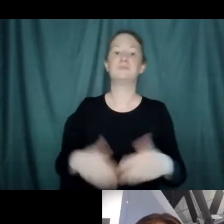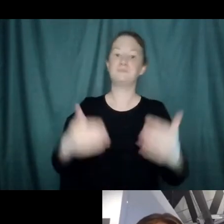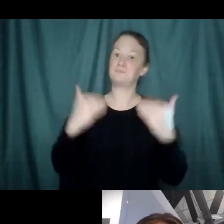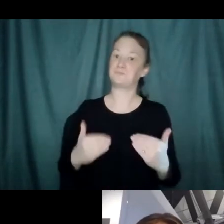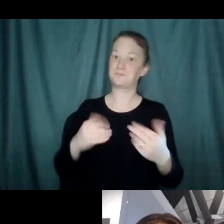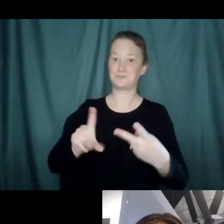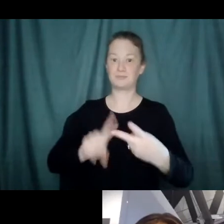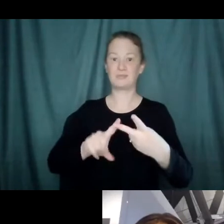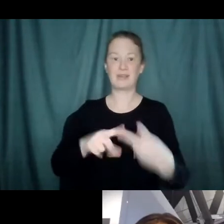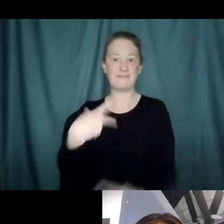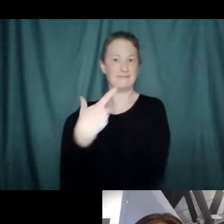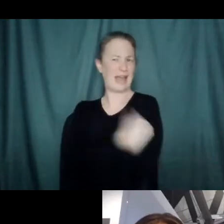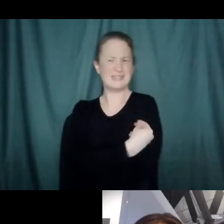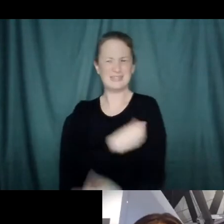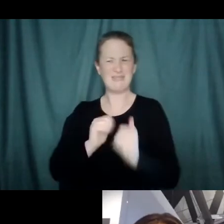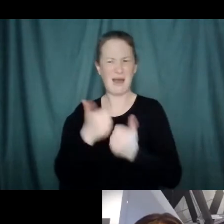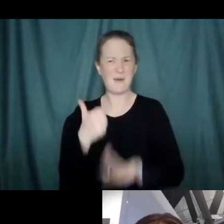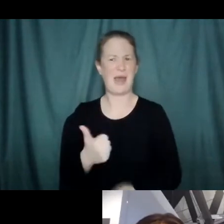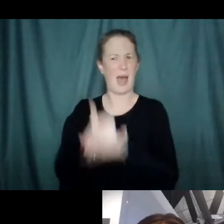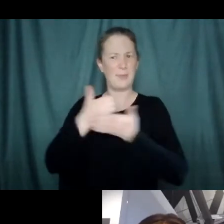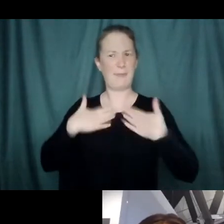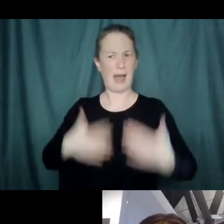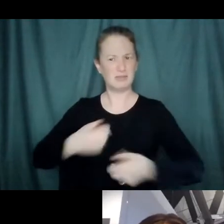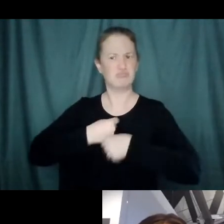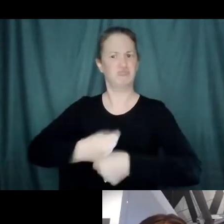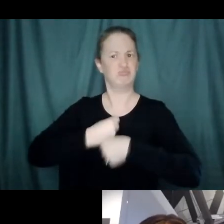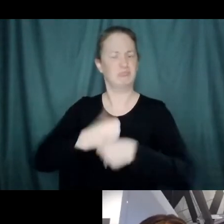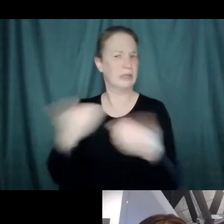help our bodies make new antibodies that we don't otherwise have?